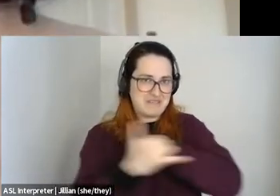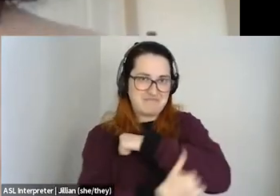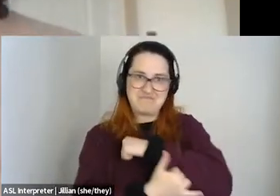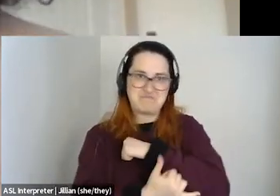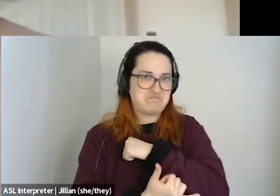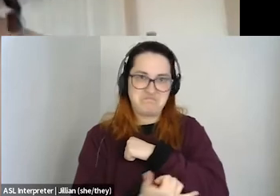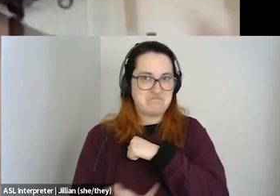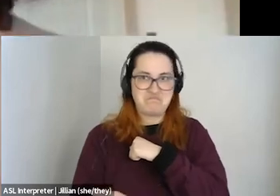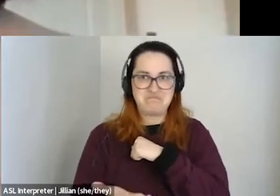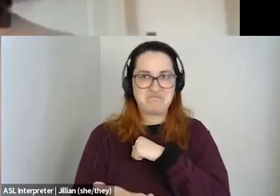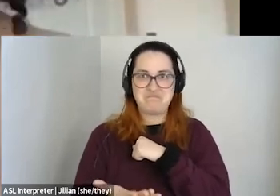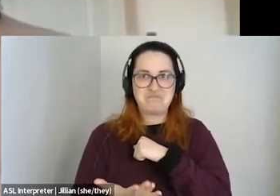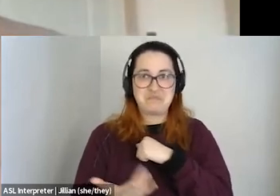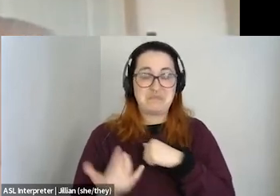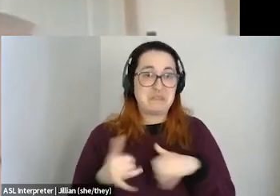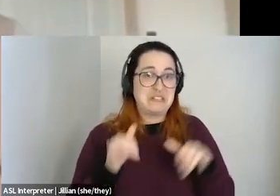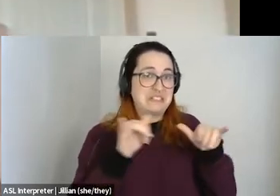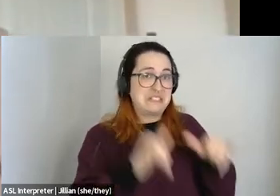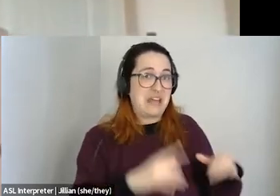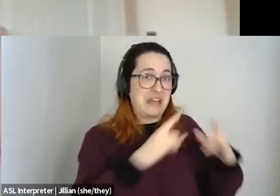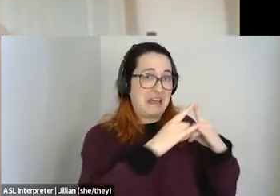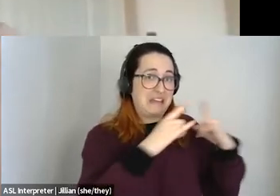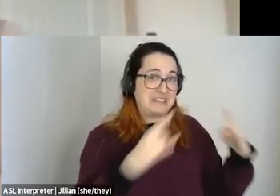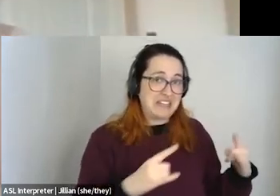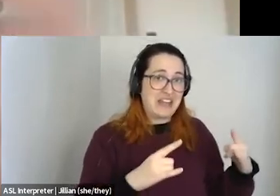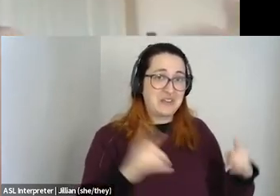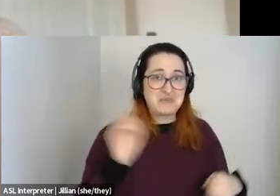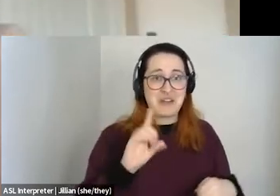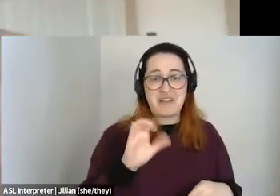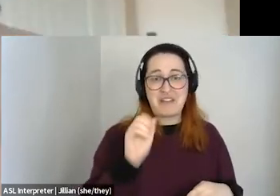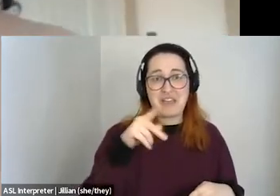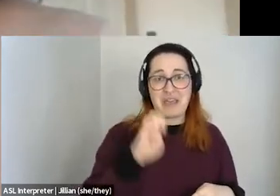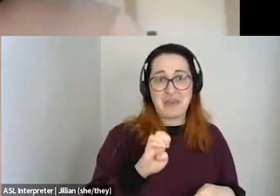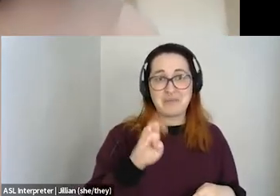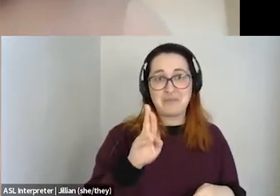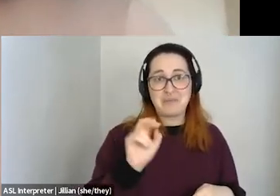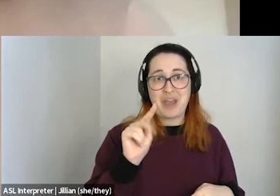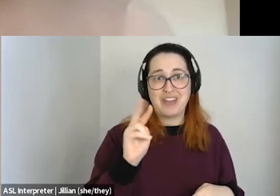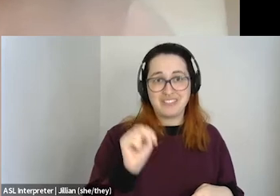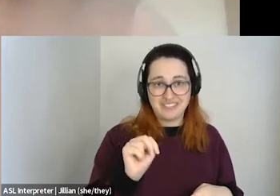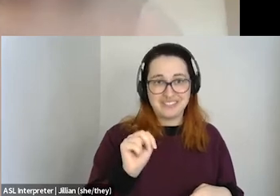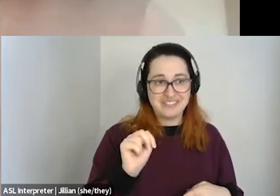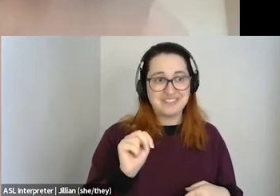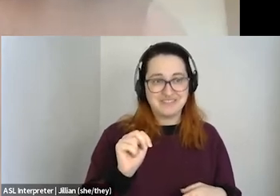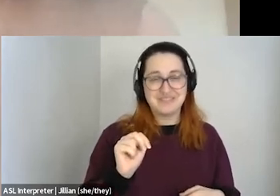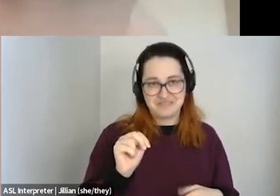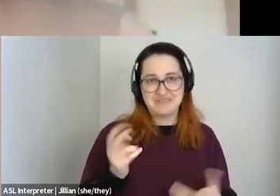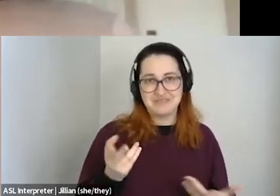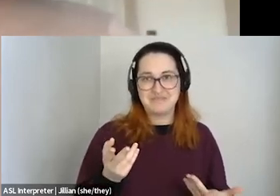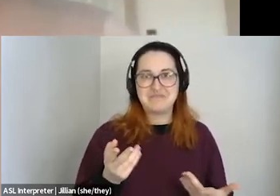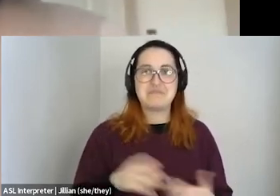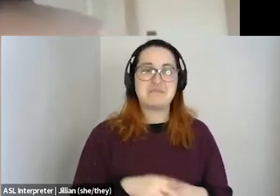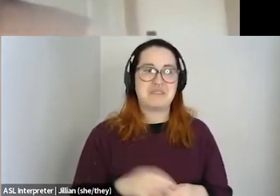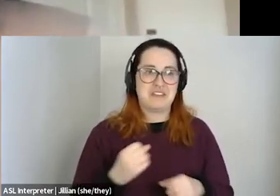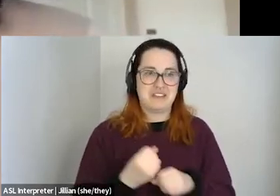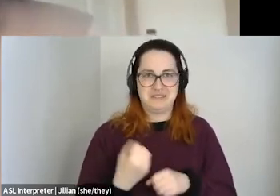apart from like staying in the tent in Cape Breton a couple of nights, uh, last summer or the summer before. Um, so I want to know what your